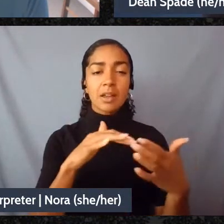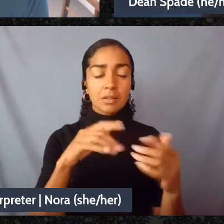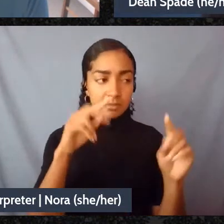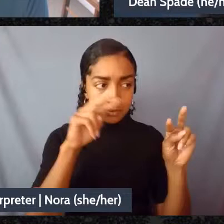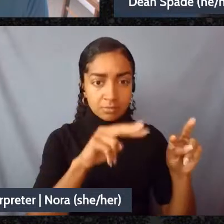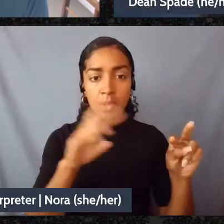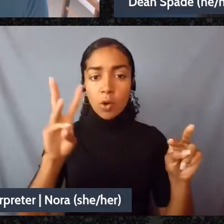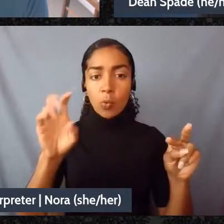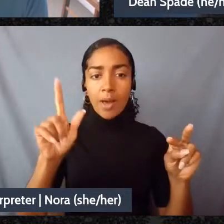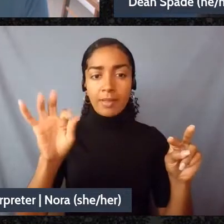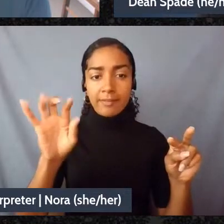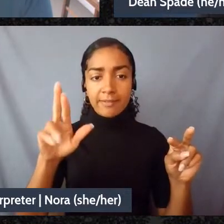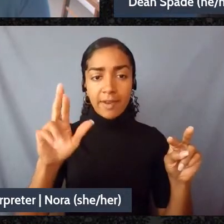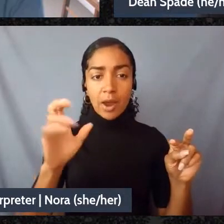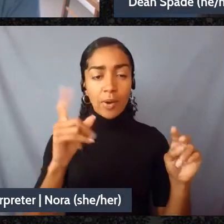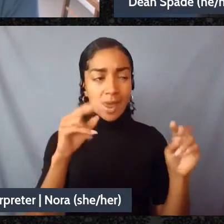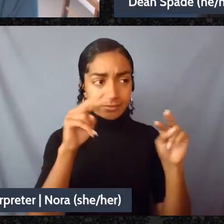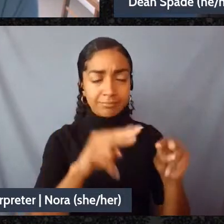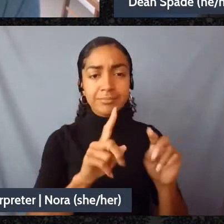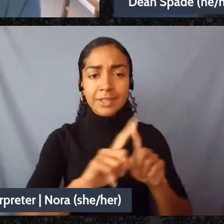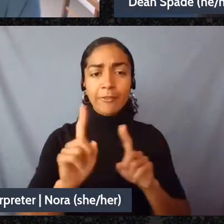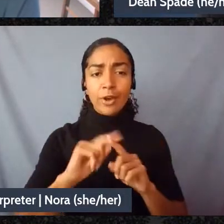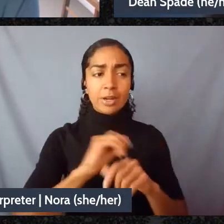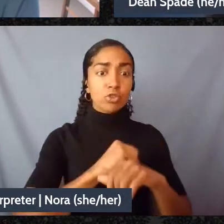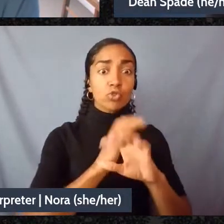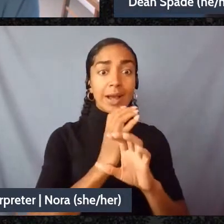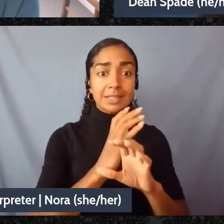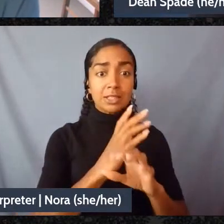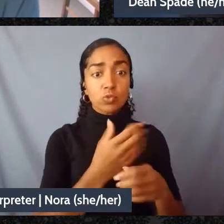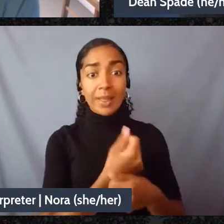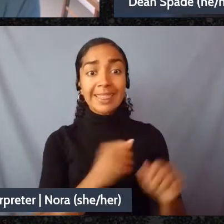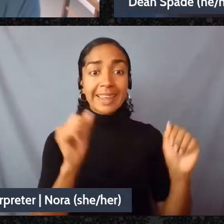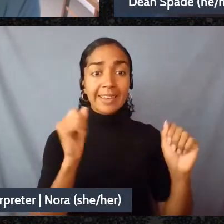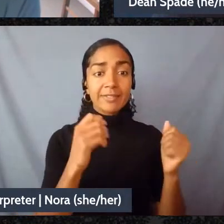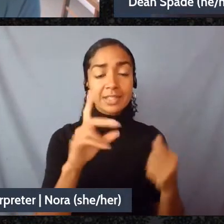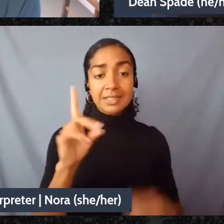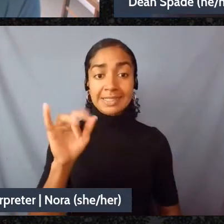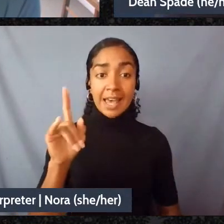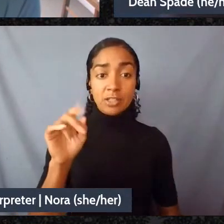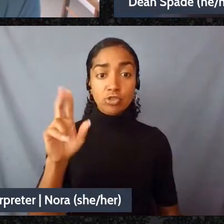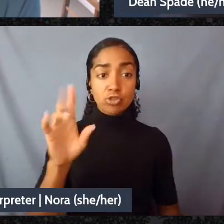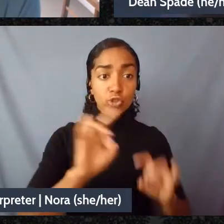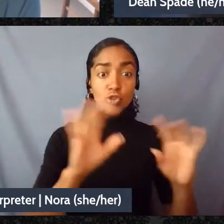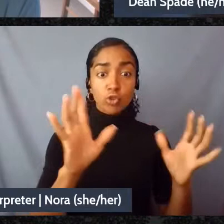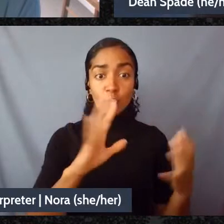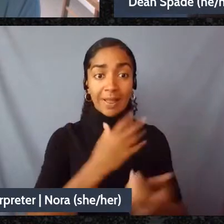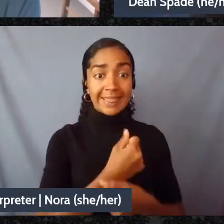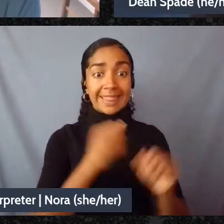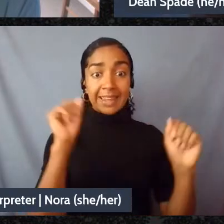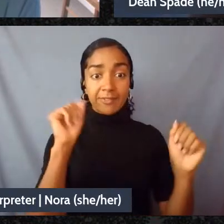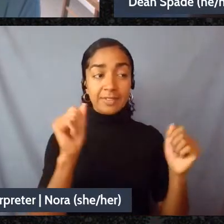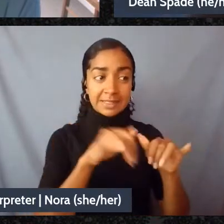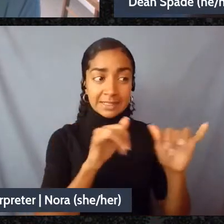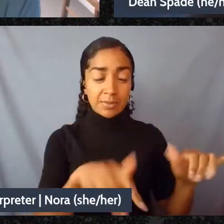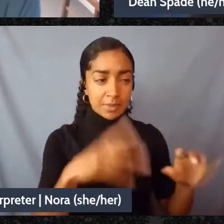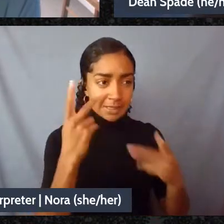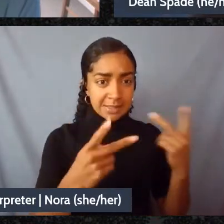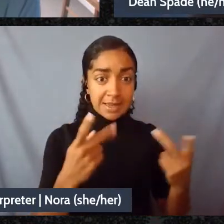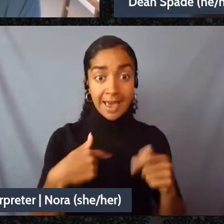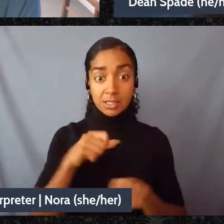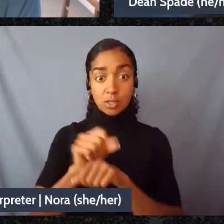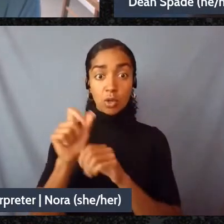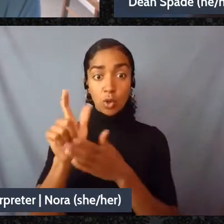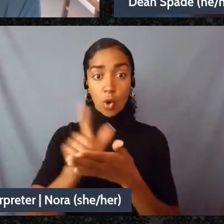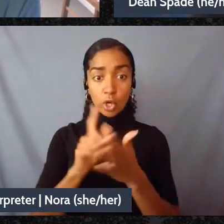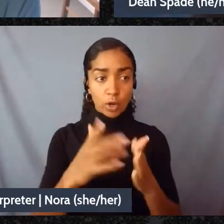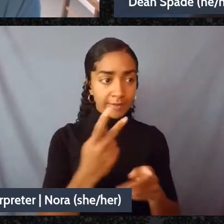crisis relief disaster relief systems and working in them you as a lawyer trying to help people get their benefits and it's just like and also living on benefits when I was a